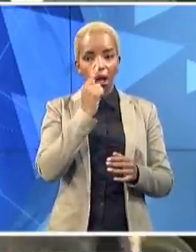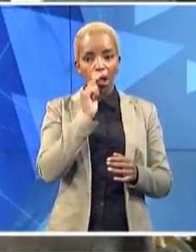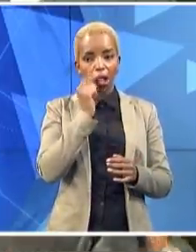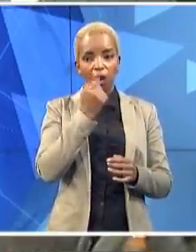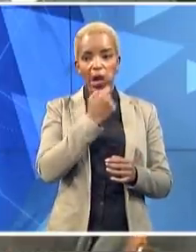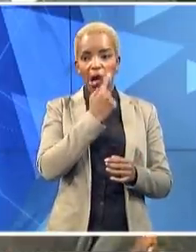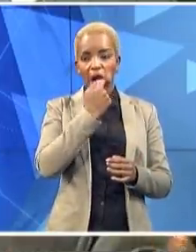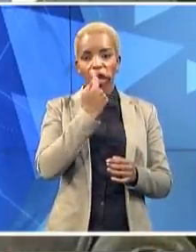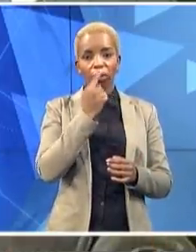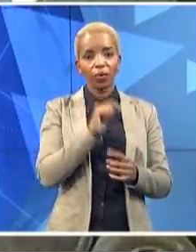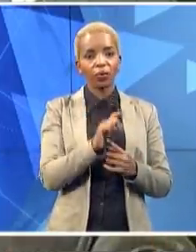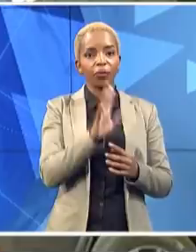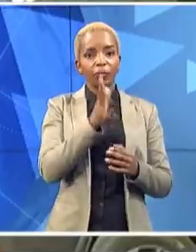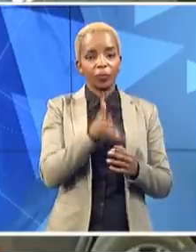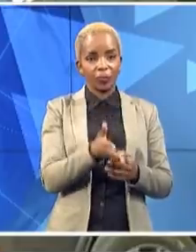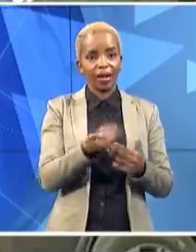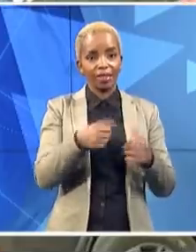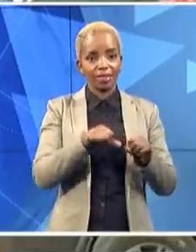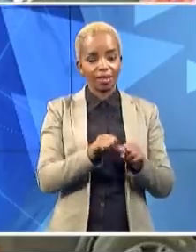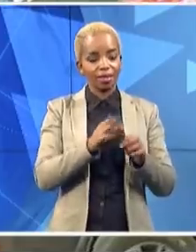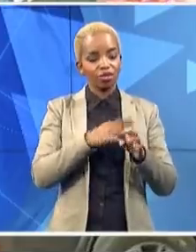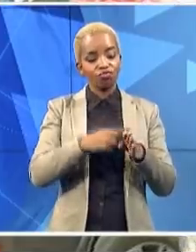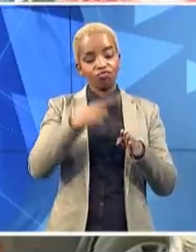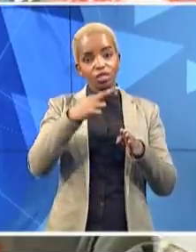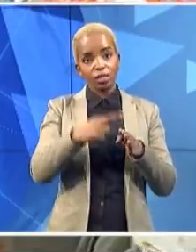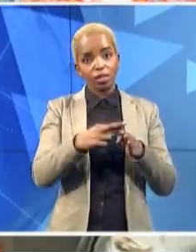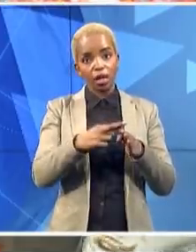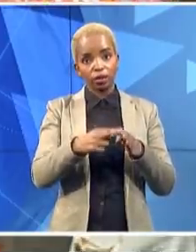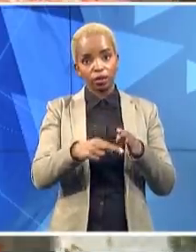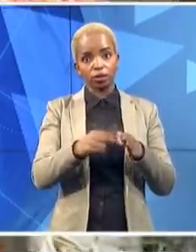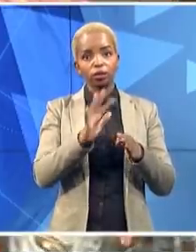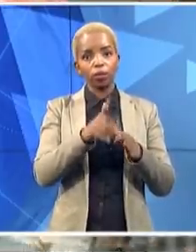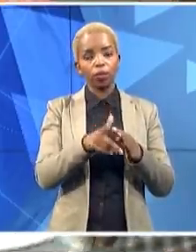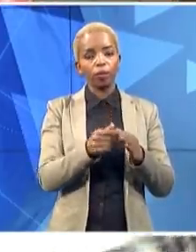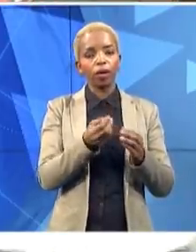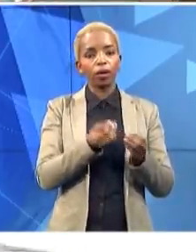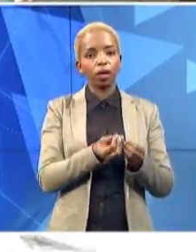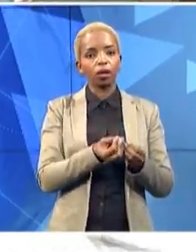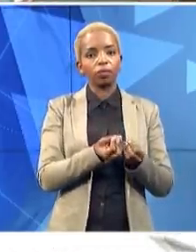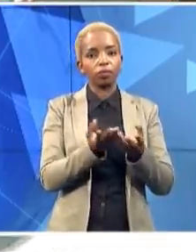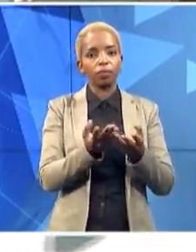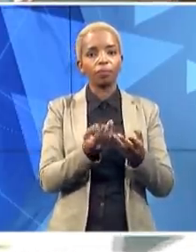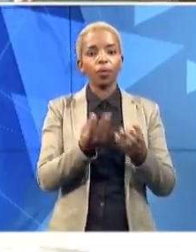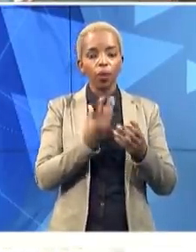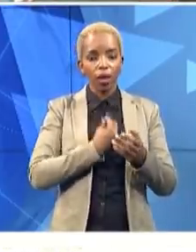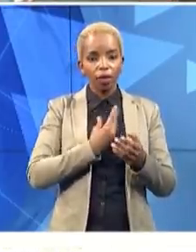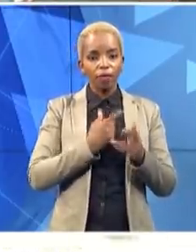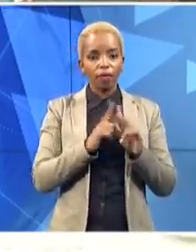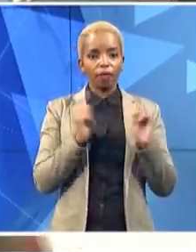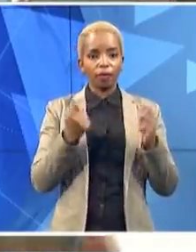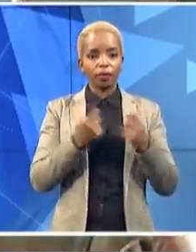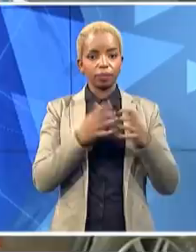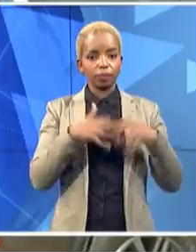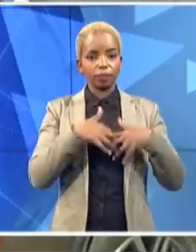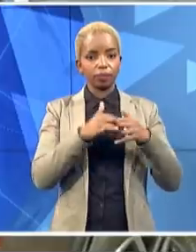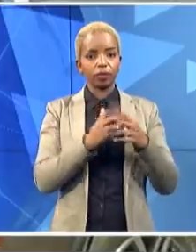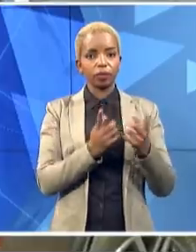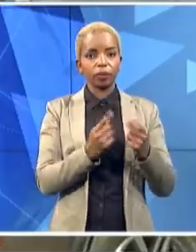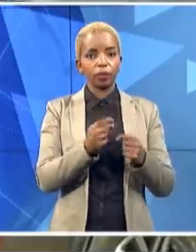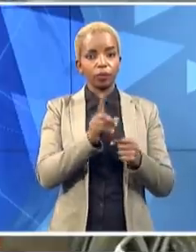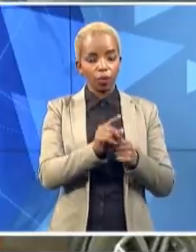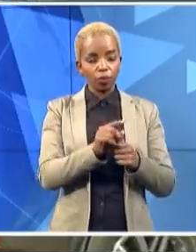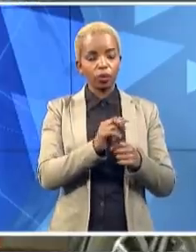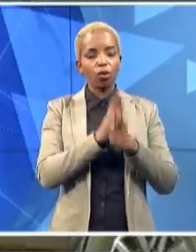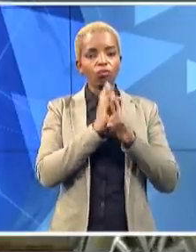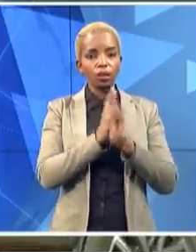increased testing and contact tracing. So we've got teams set up that will be doing that contact tracing based on the results. And also I driving around town and I can